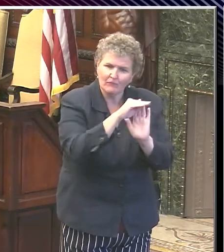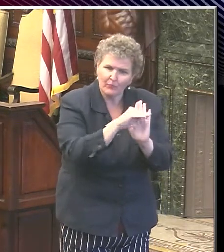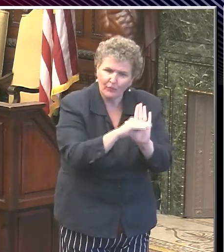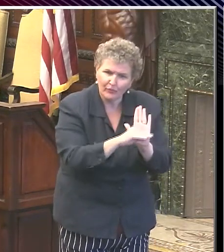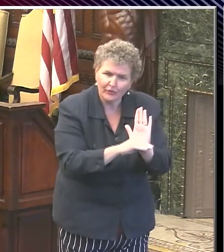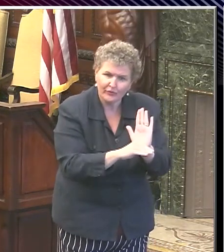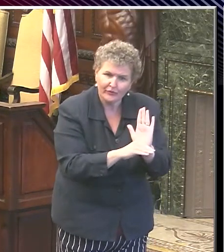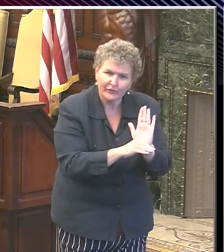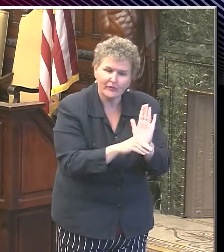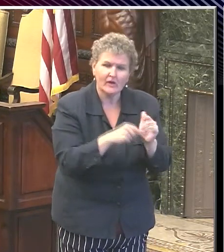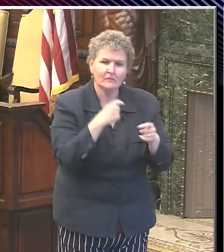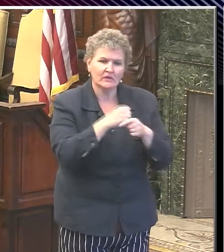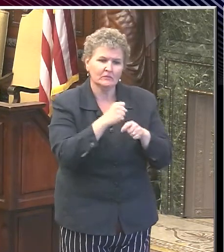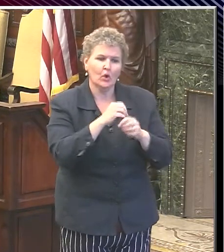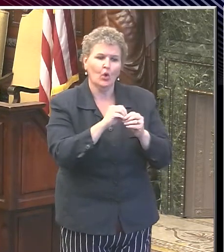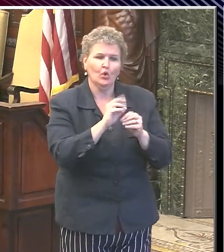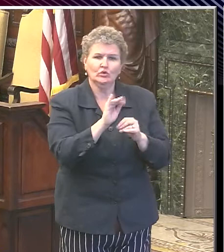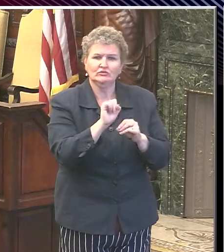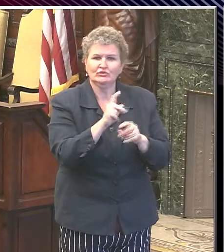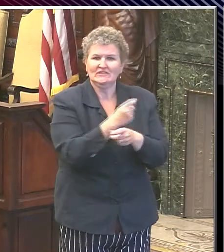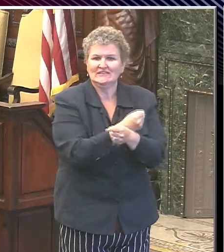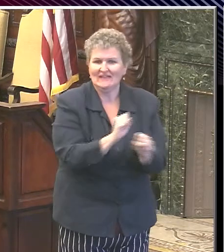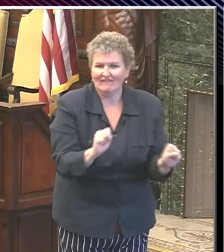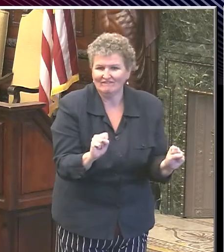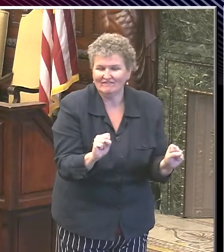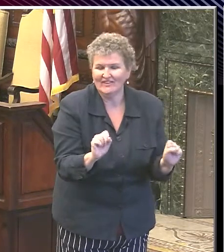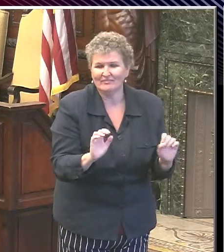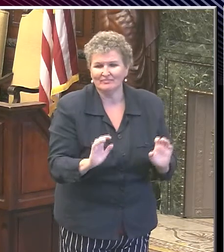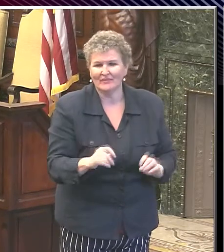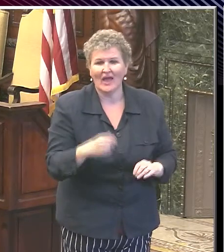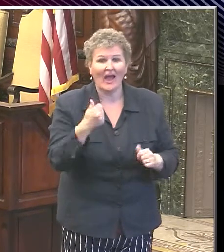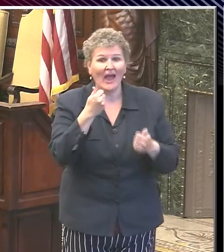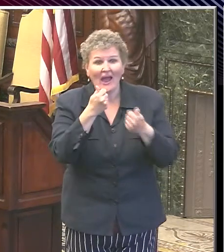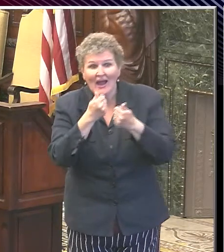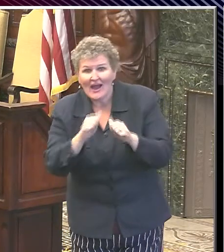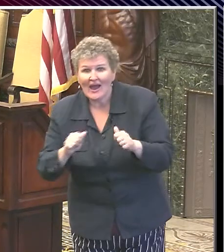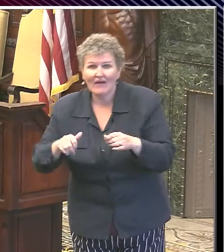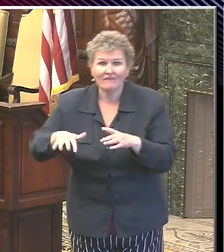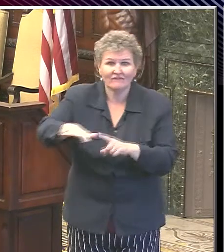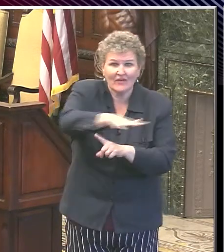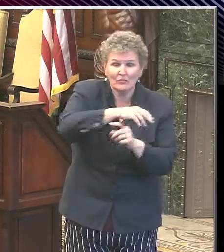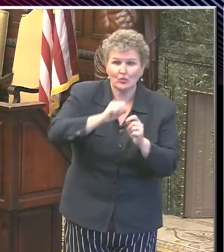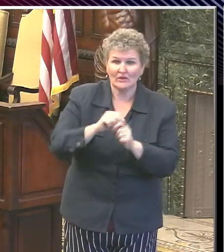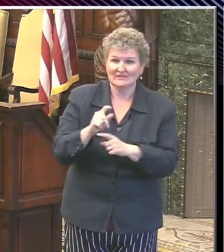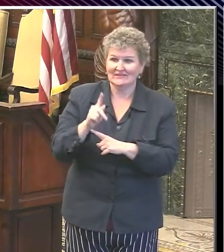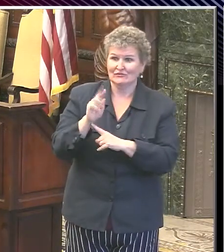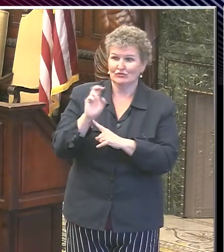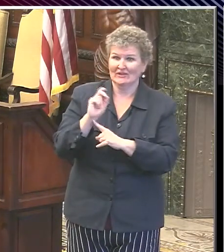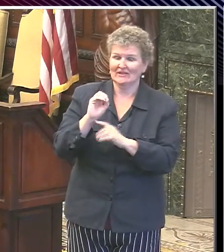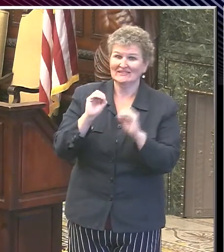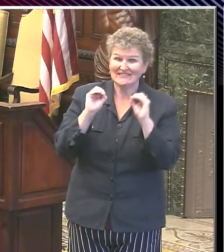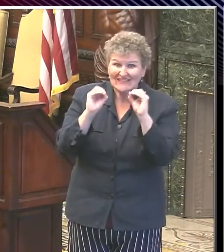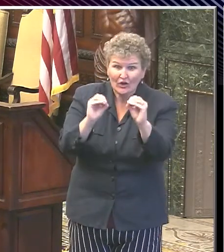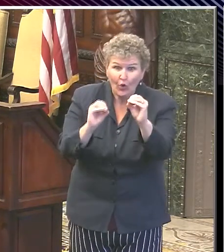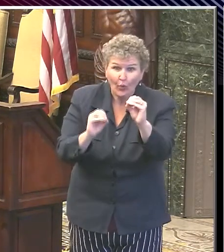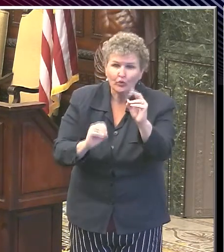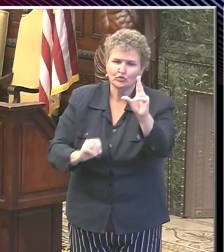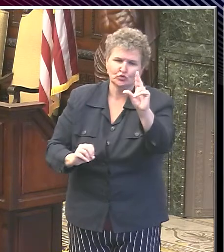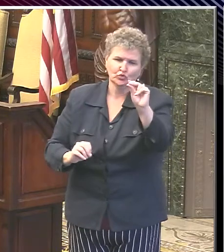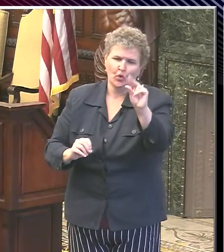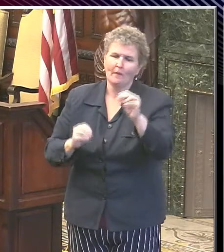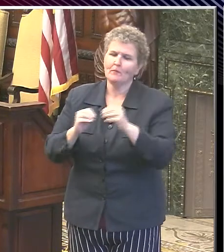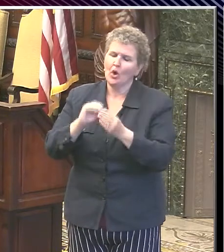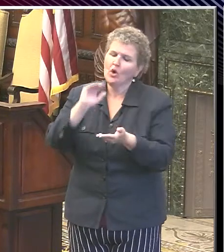risk. I don't think in any setting, though, to be honest, the risk is going to be zero. I do think that the risk is low enough that it makes sense when we're also reviewing